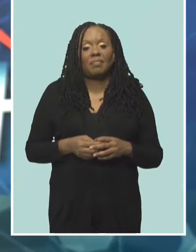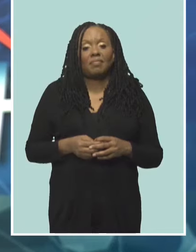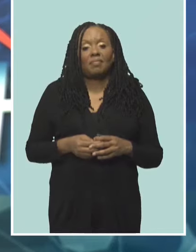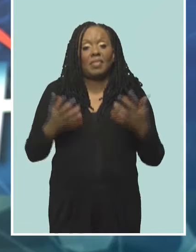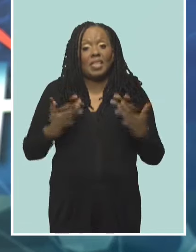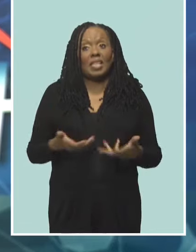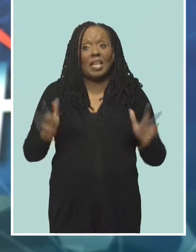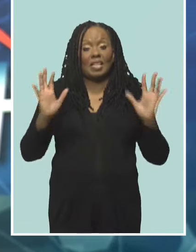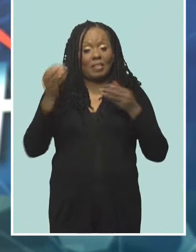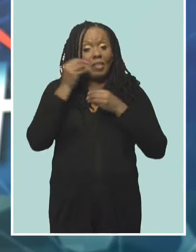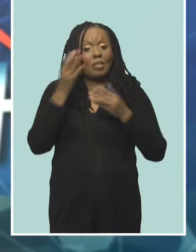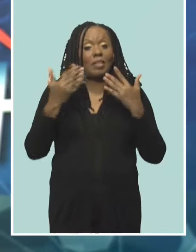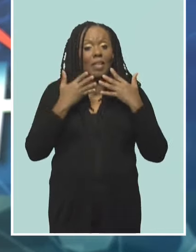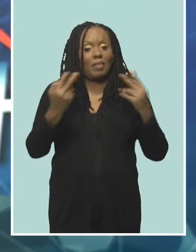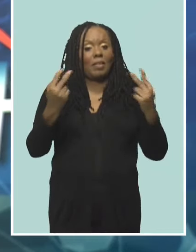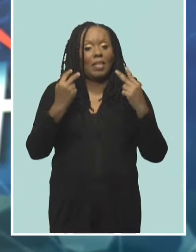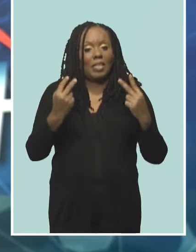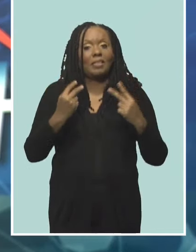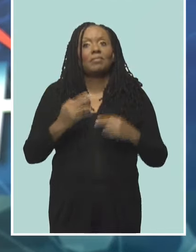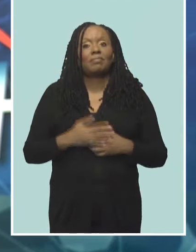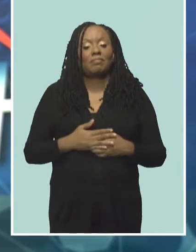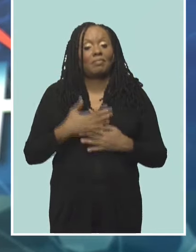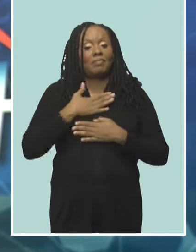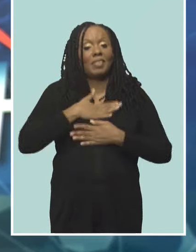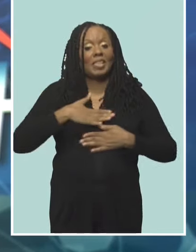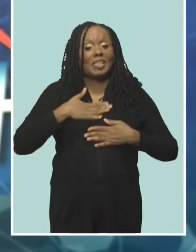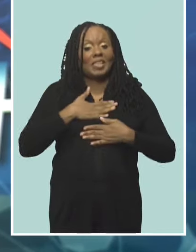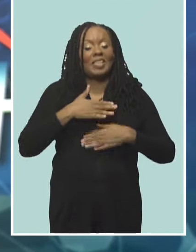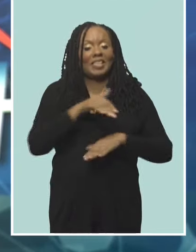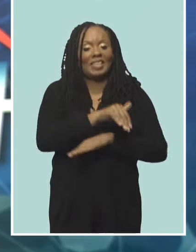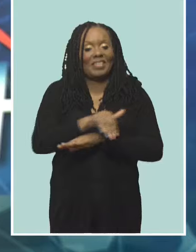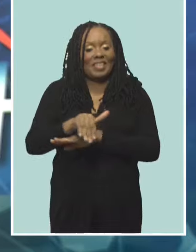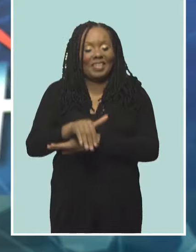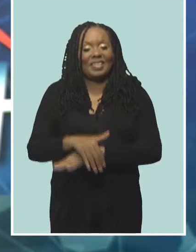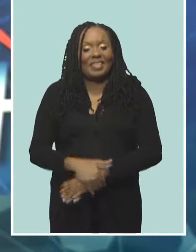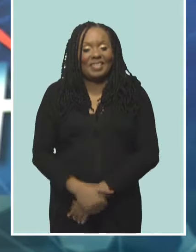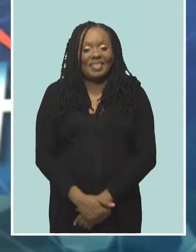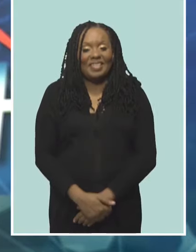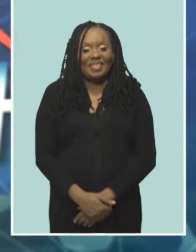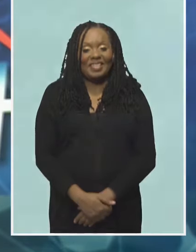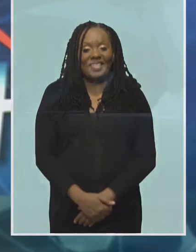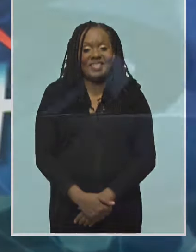And that's our news. Thank you for joining us and continue to enjoy your evening.